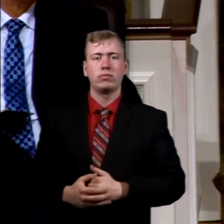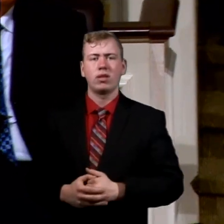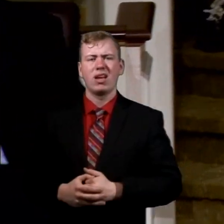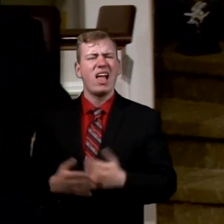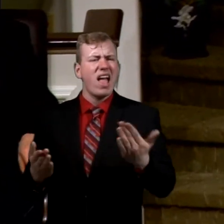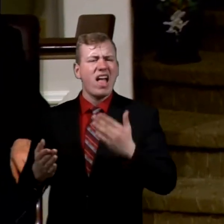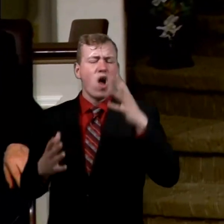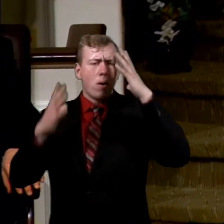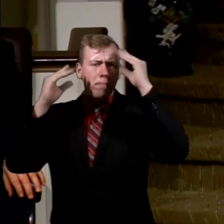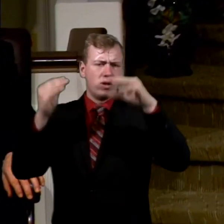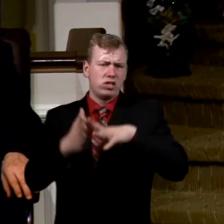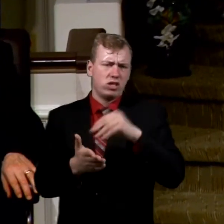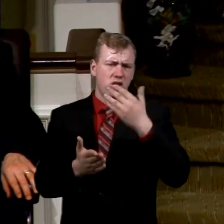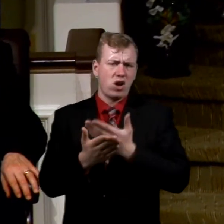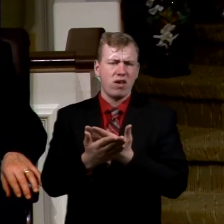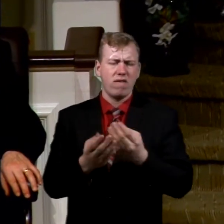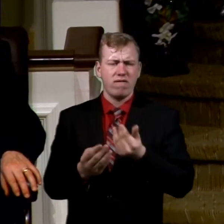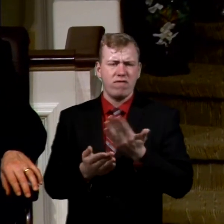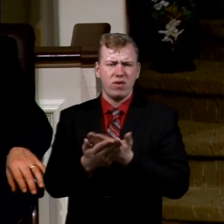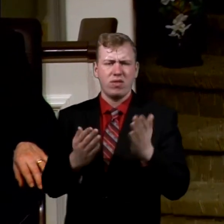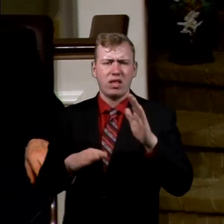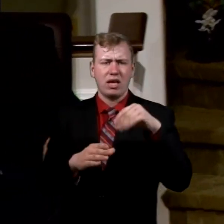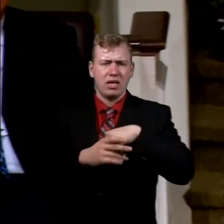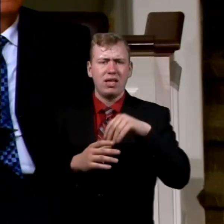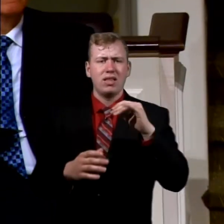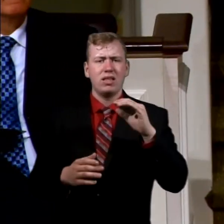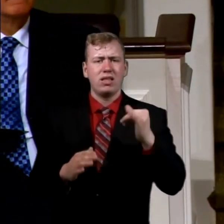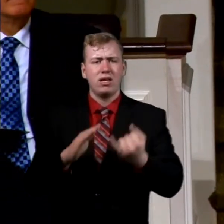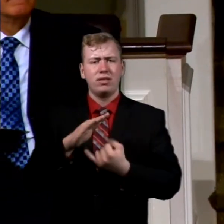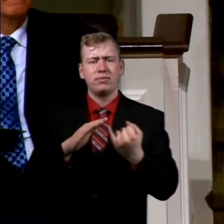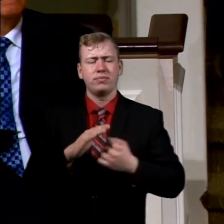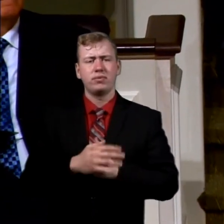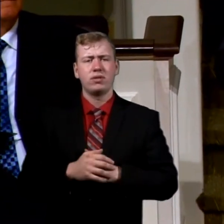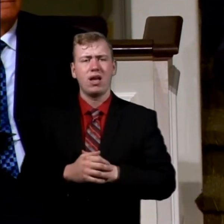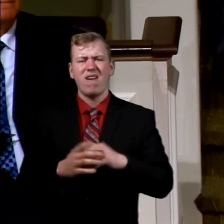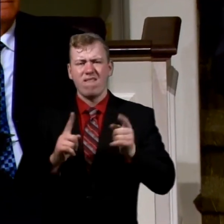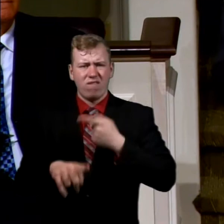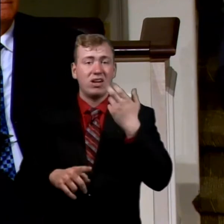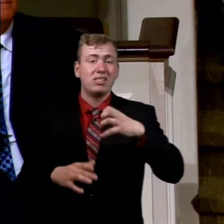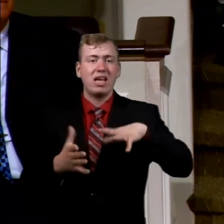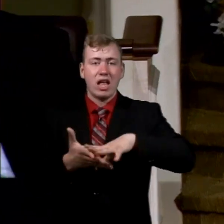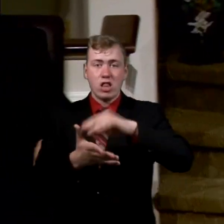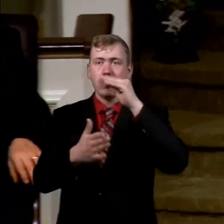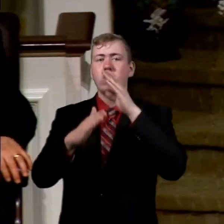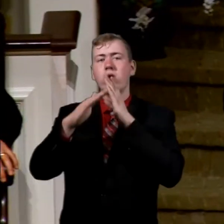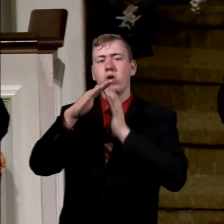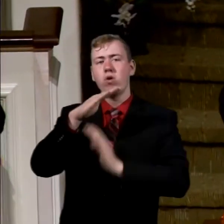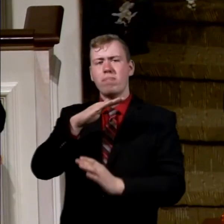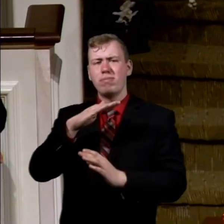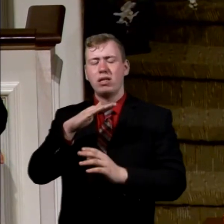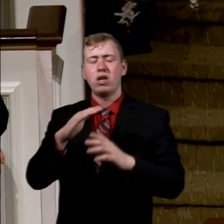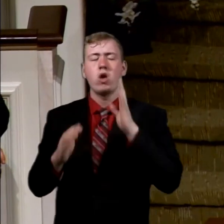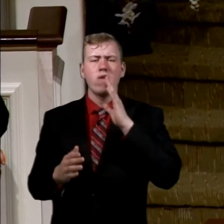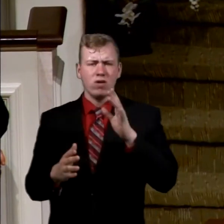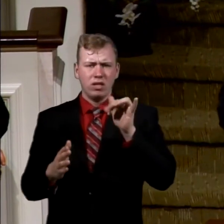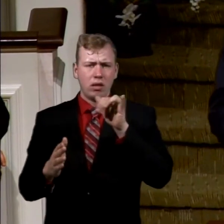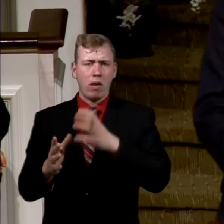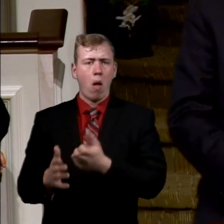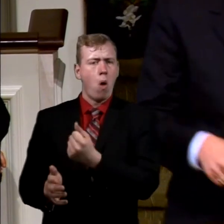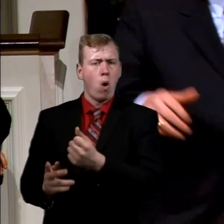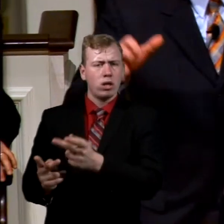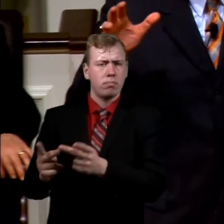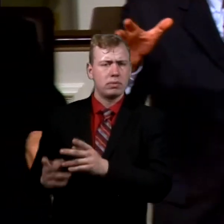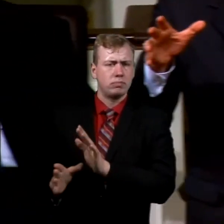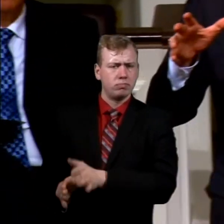Moses learned a few things on the backs of the desert. Now, first of all, I think he learned humility. Would you hold your place there? And, by the way,